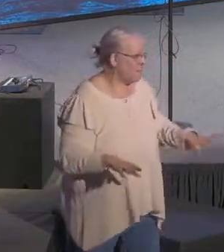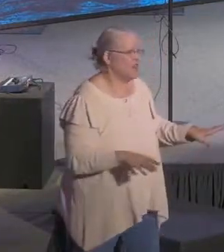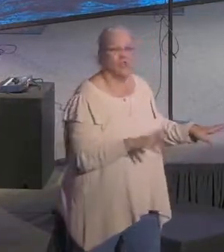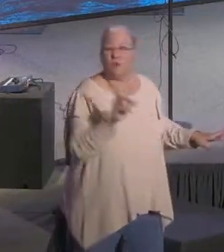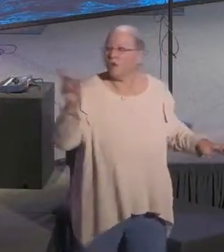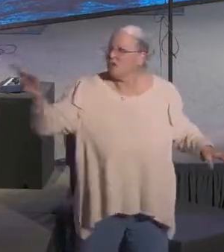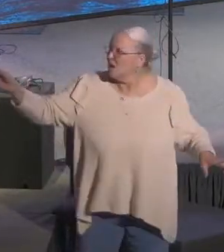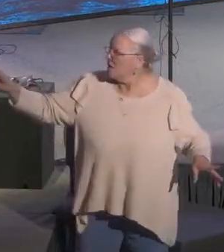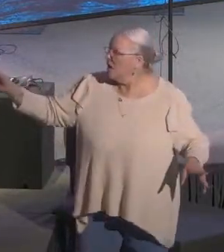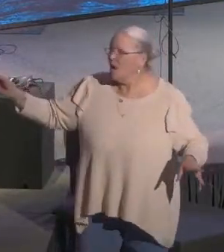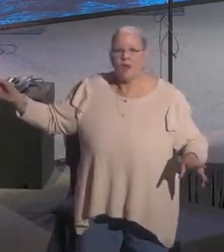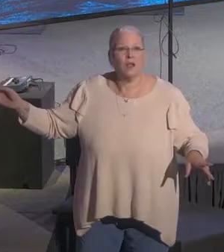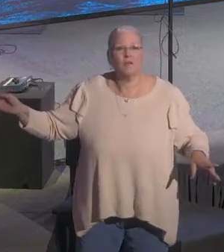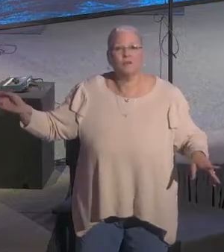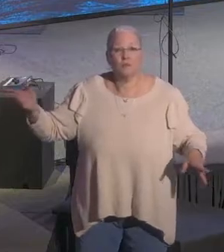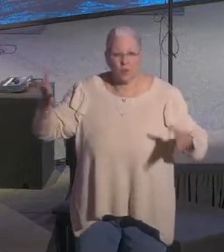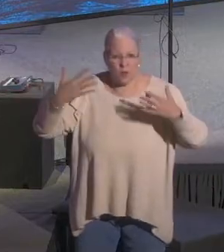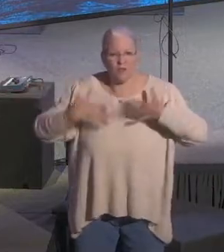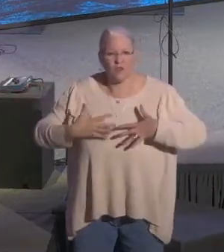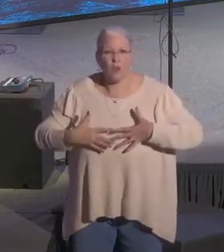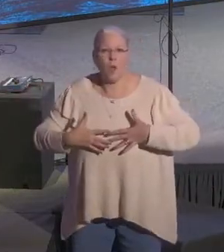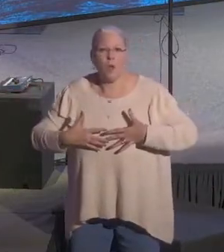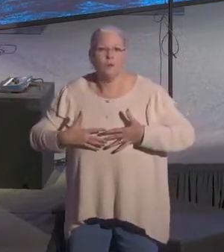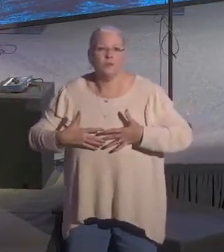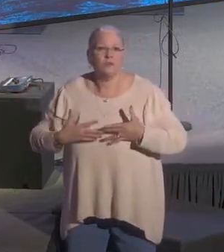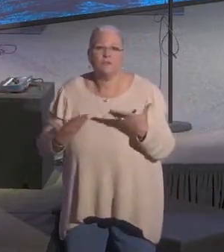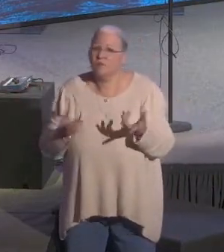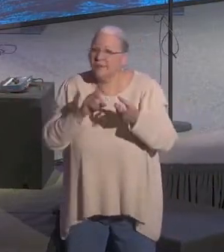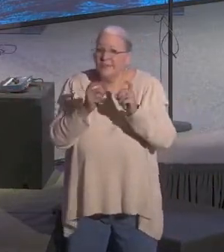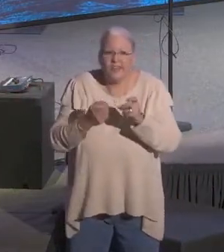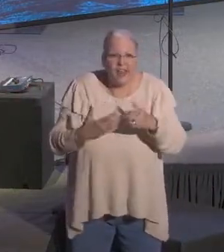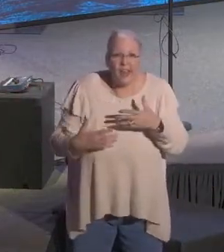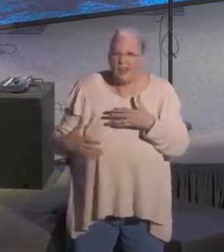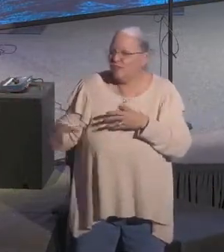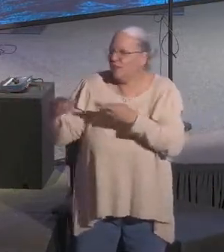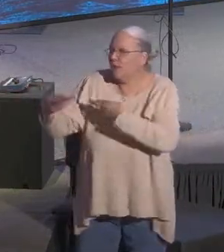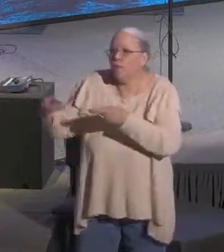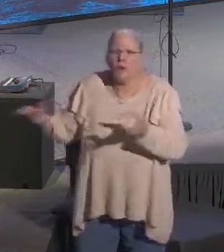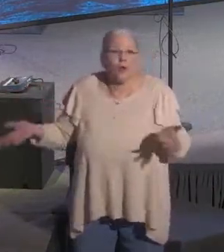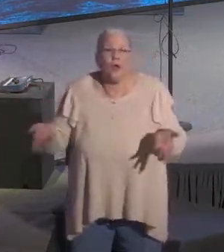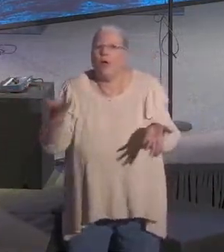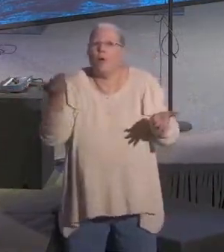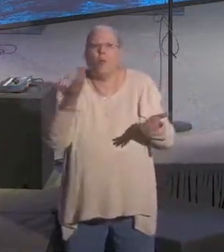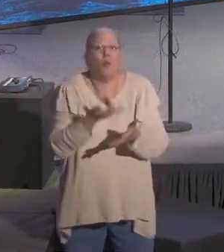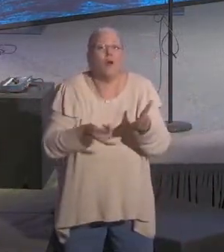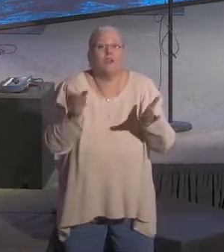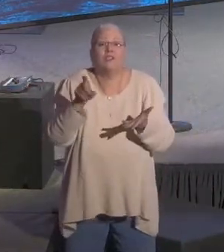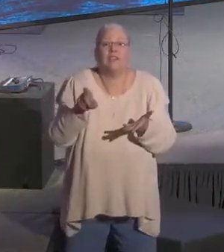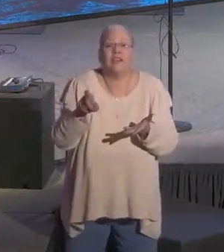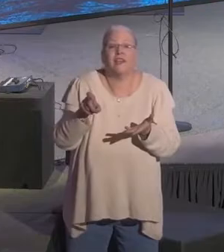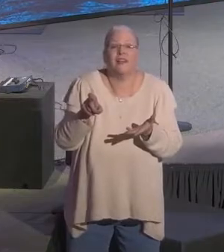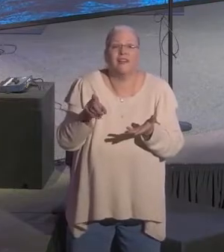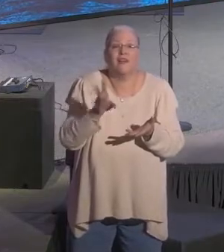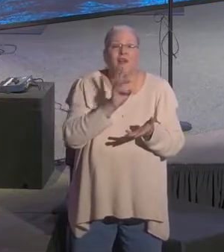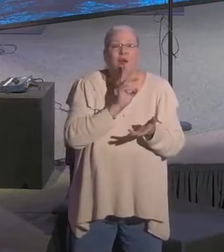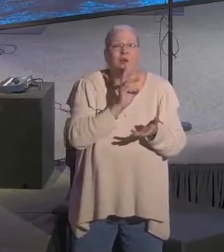You are the ambassadors for Jesus. We come to it with fearlessness. Listen, I'm not afraid to let you know that I'm a believer in Jesus.